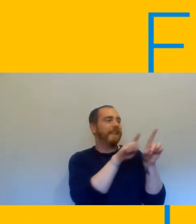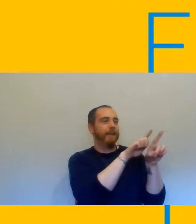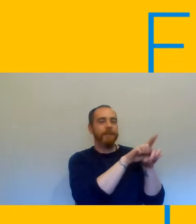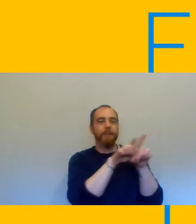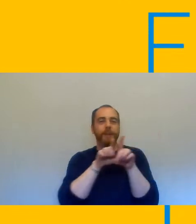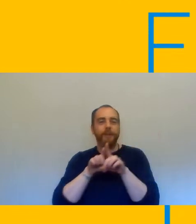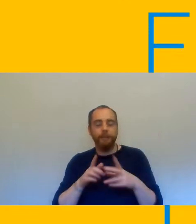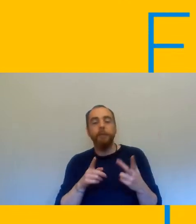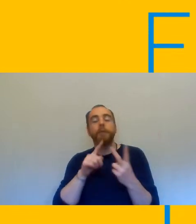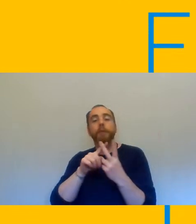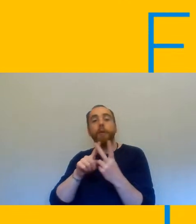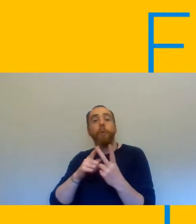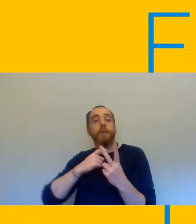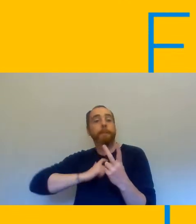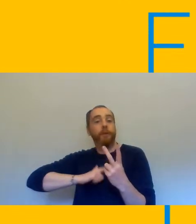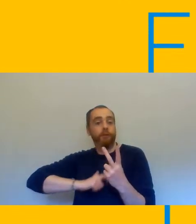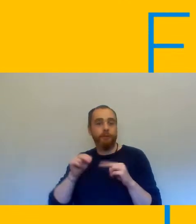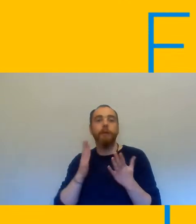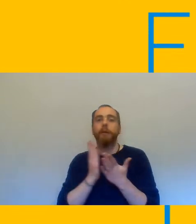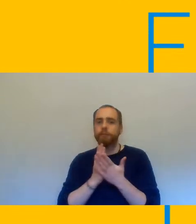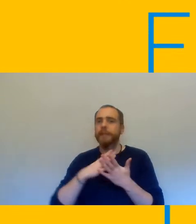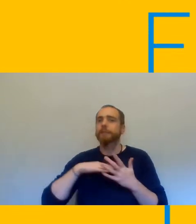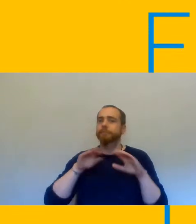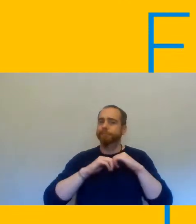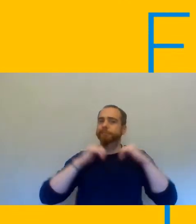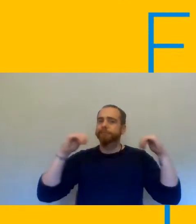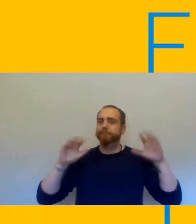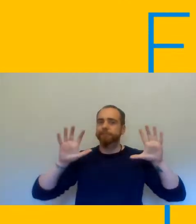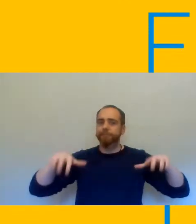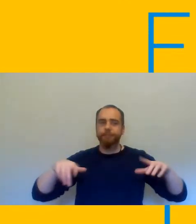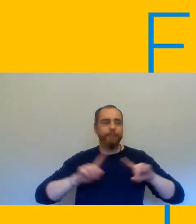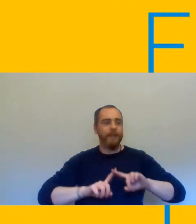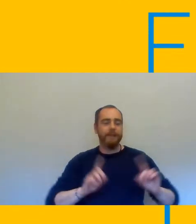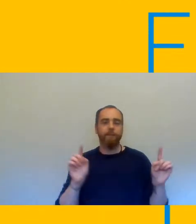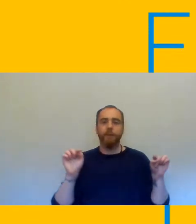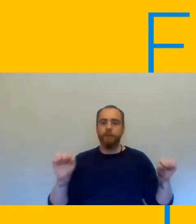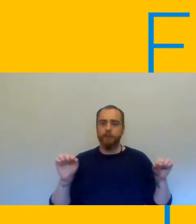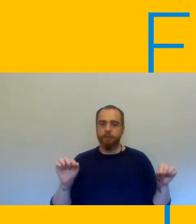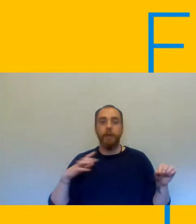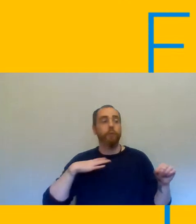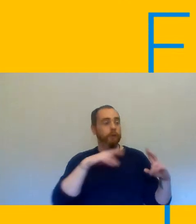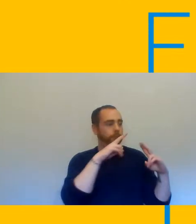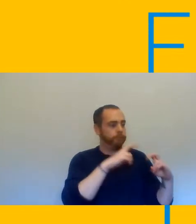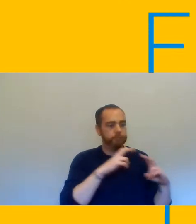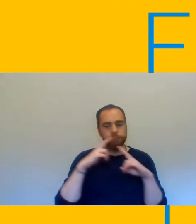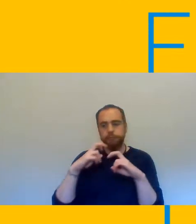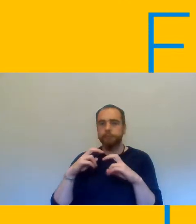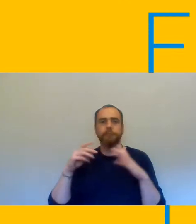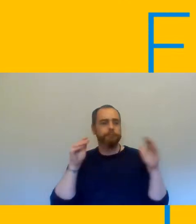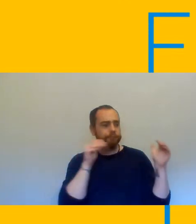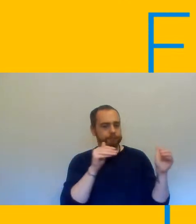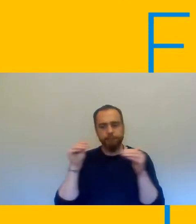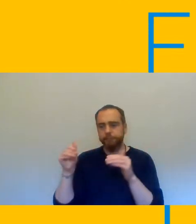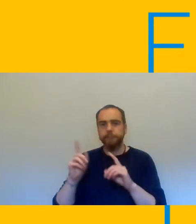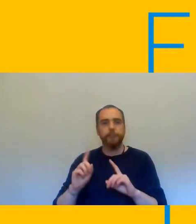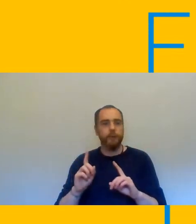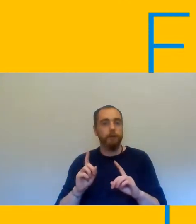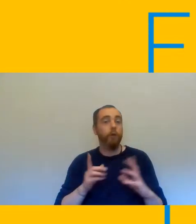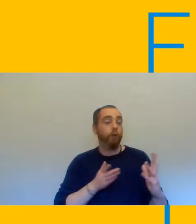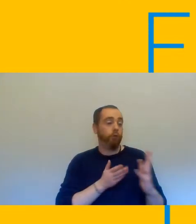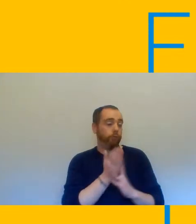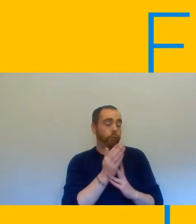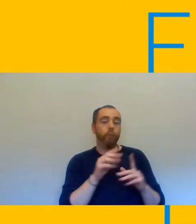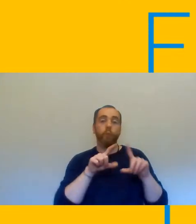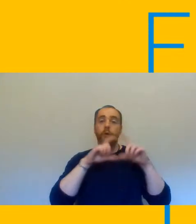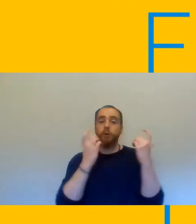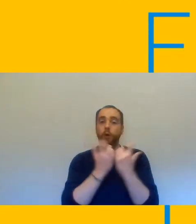because they are two very distinct areas that need looking at um collectively as a whole as what happens throughout the colleges and also